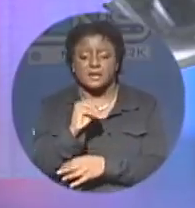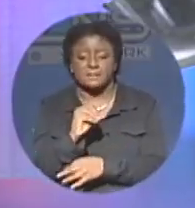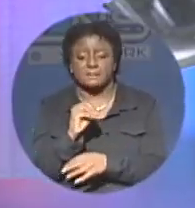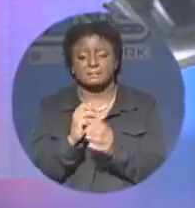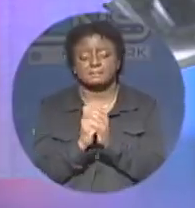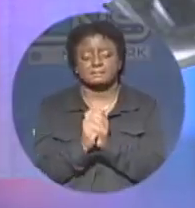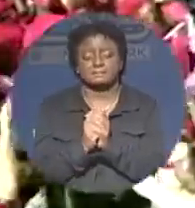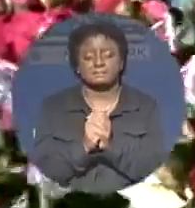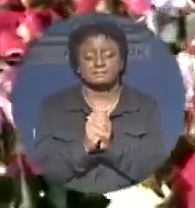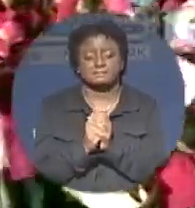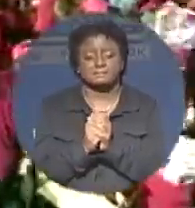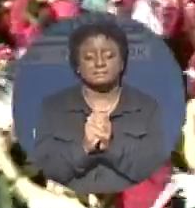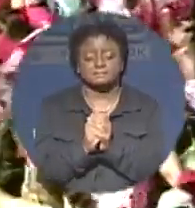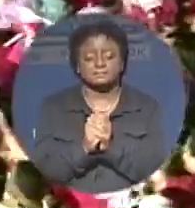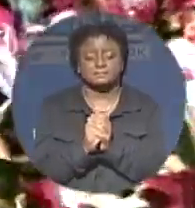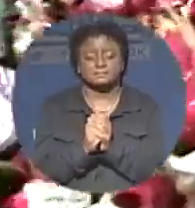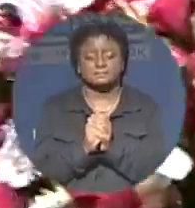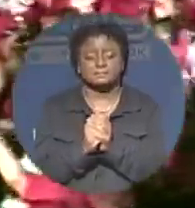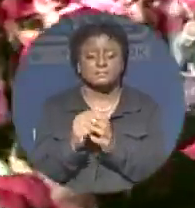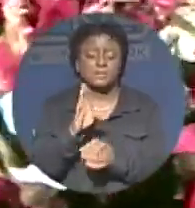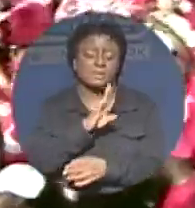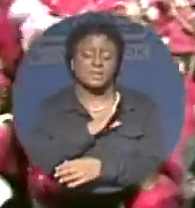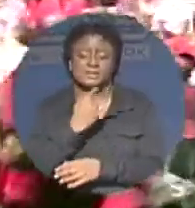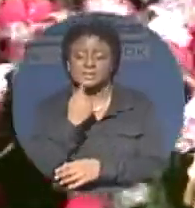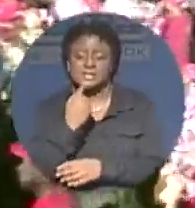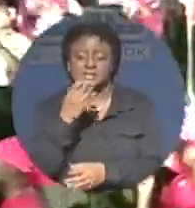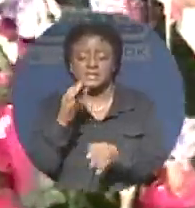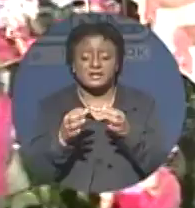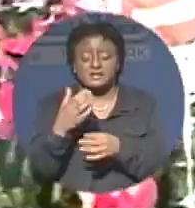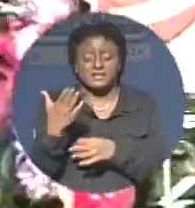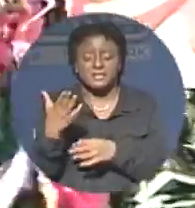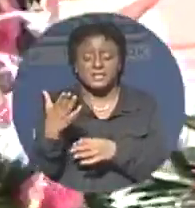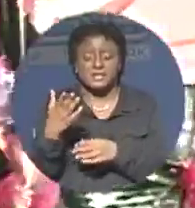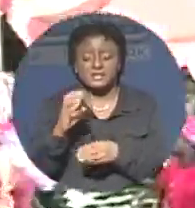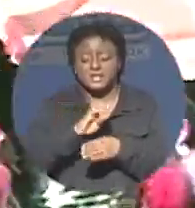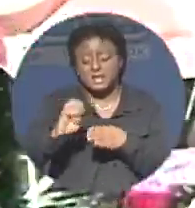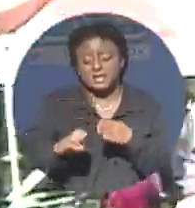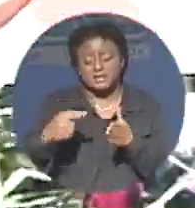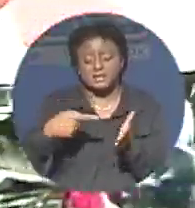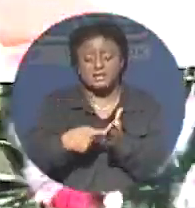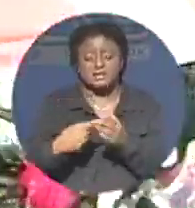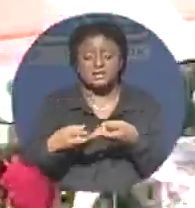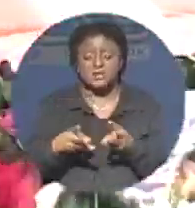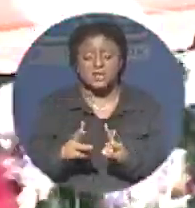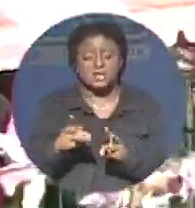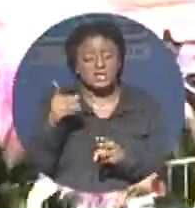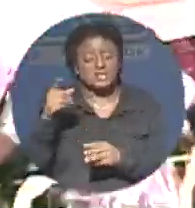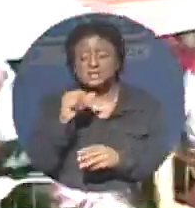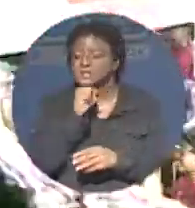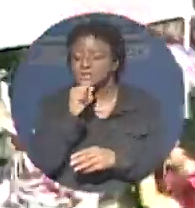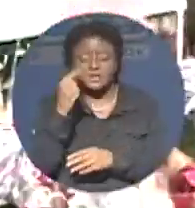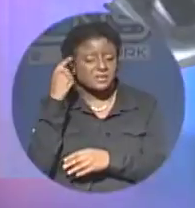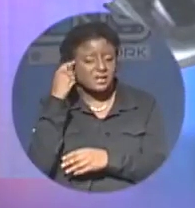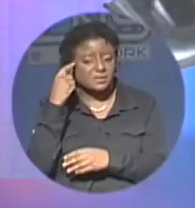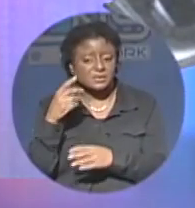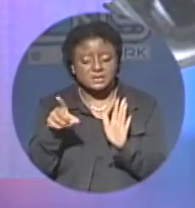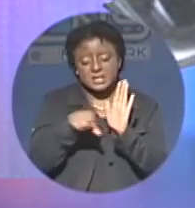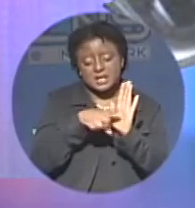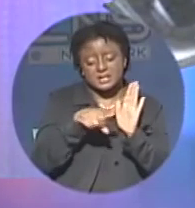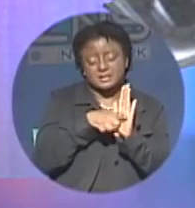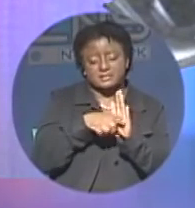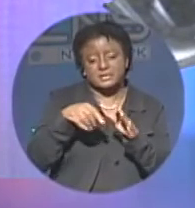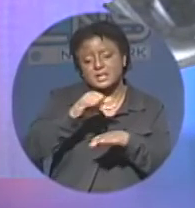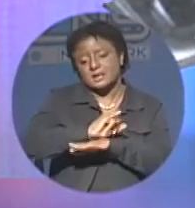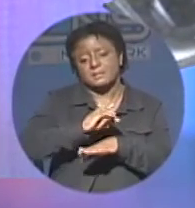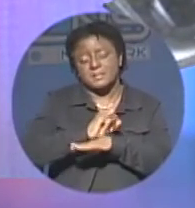their decision and move on. Nonetheless, Bethel says should things end up this way, he doubts it will negatively impact the governing party. No, we